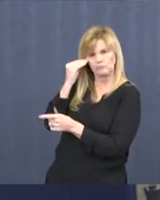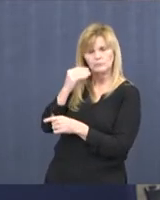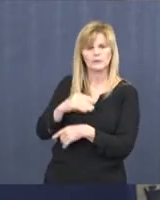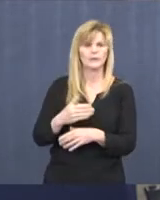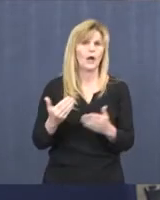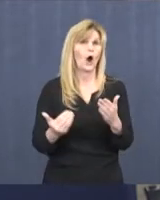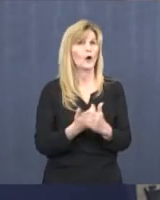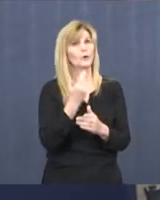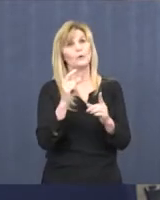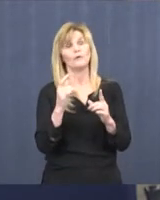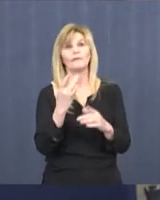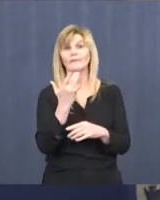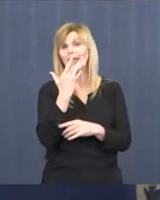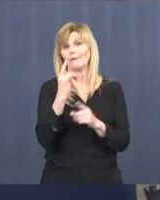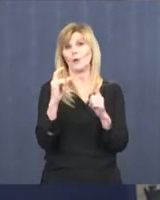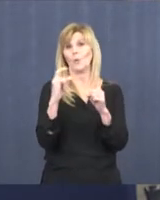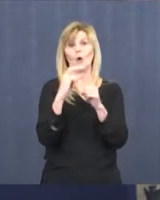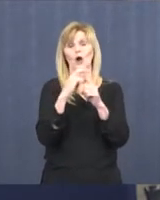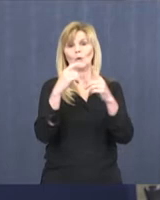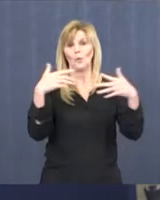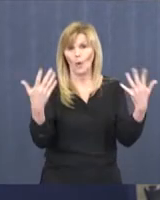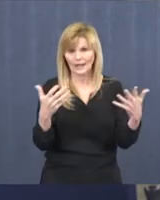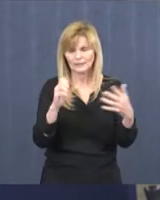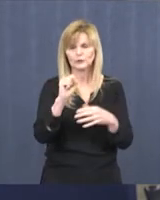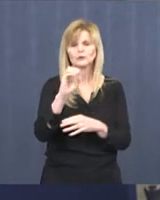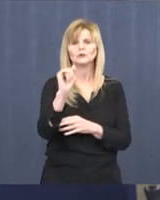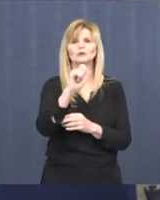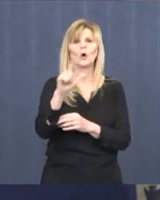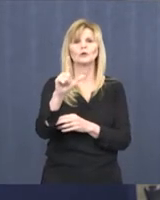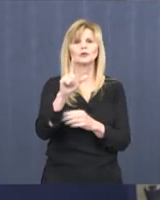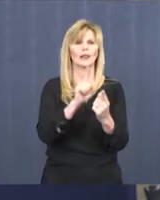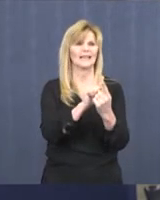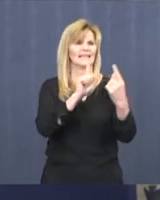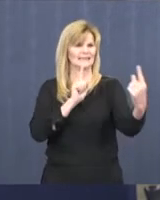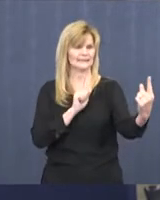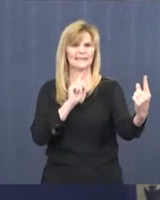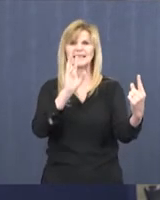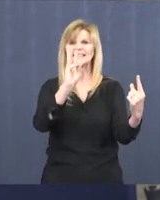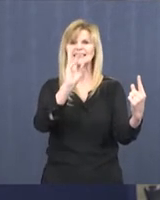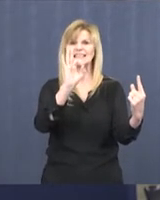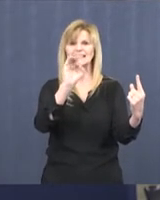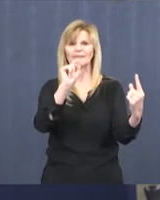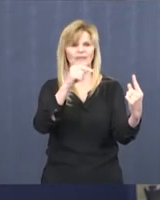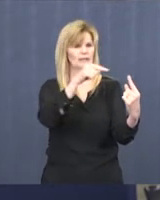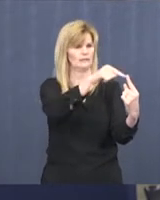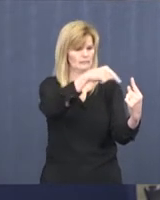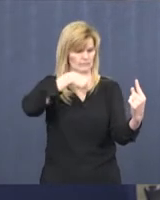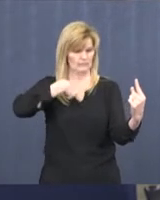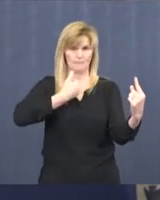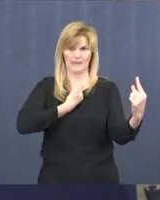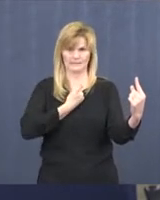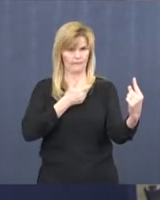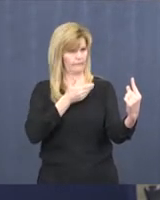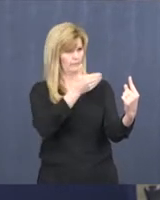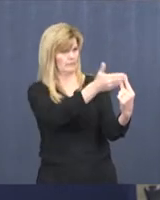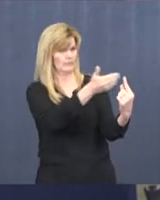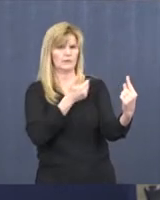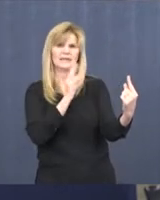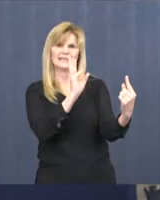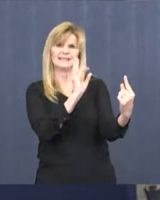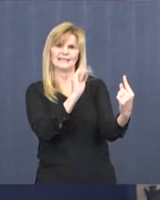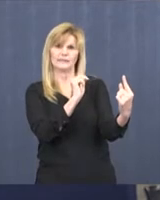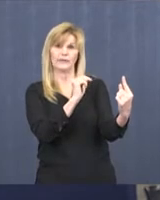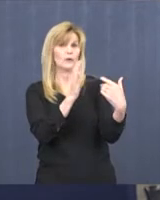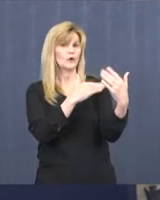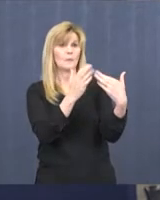new favorite term, is keeping six feet of physical space between you and someone else, whether you are inside